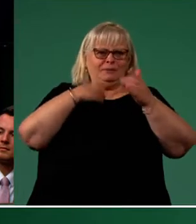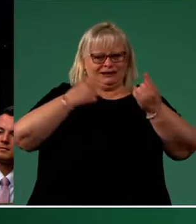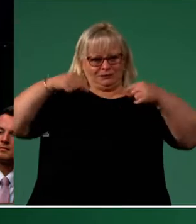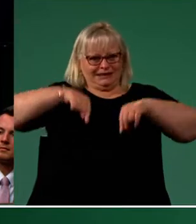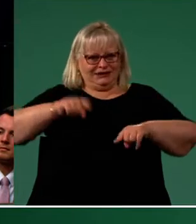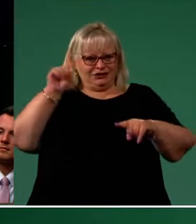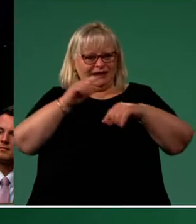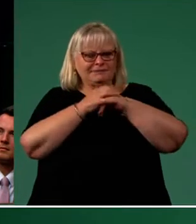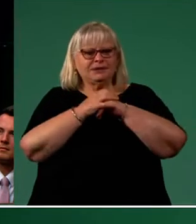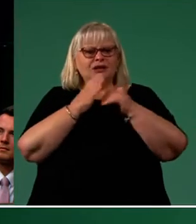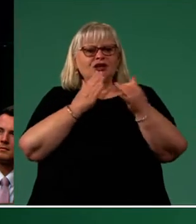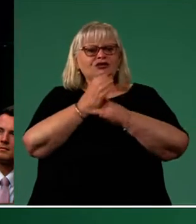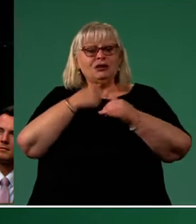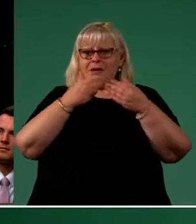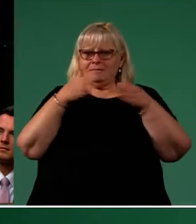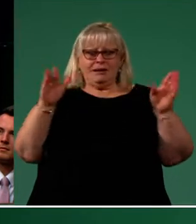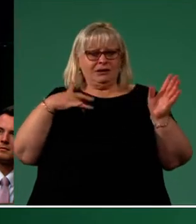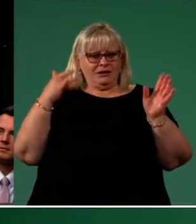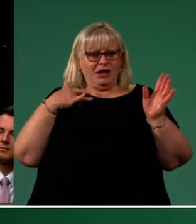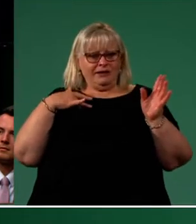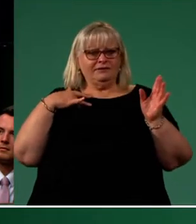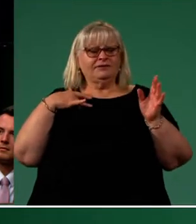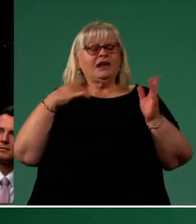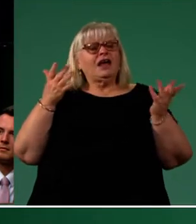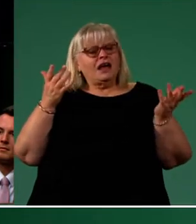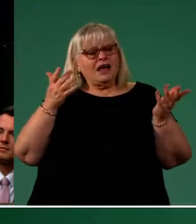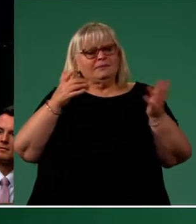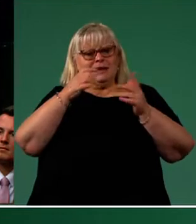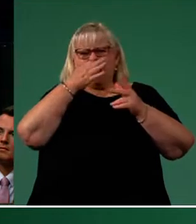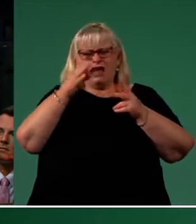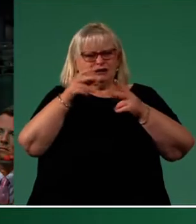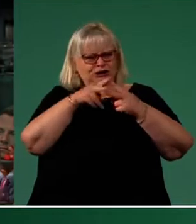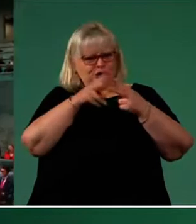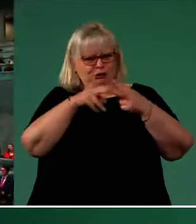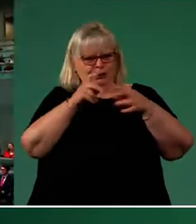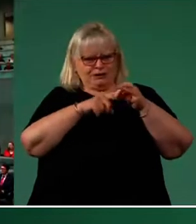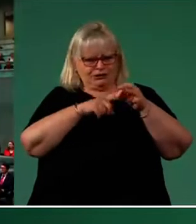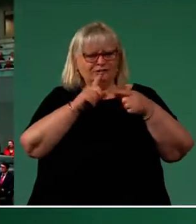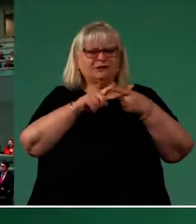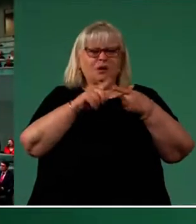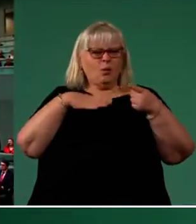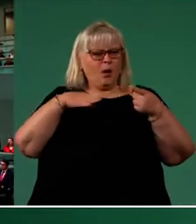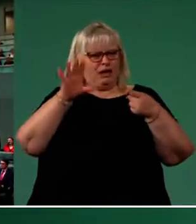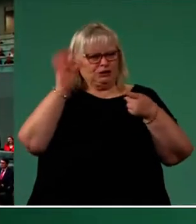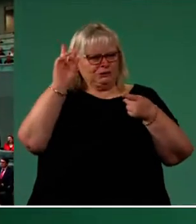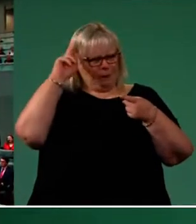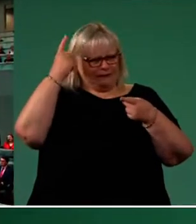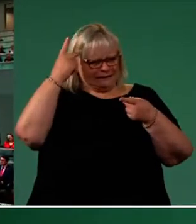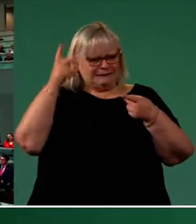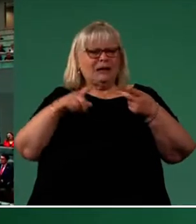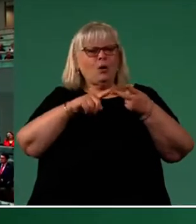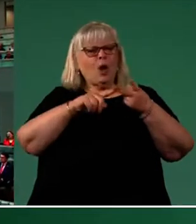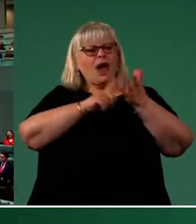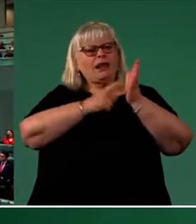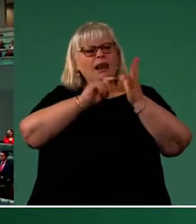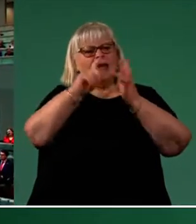Throughout my public life and in my years in the private sector I've been asked two questions. Why politics? And why the Labor Party?